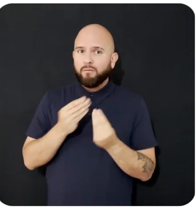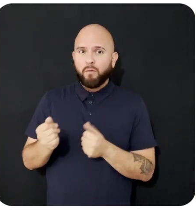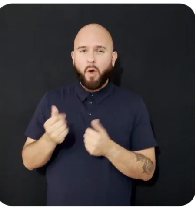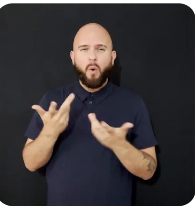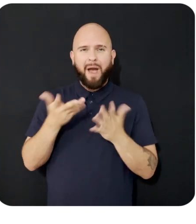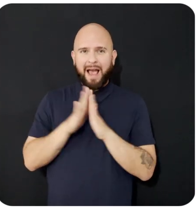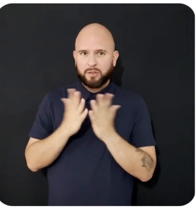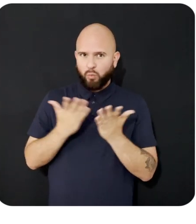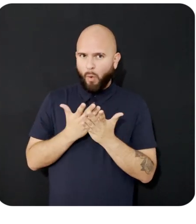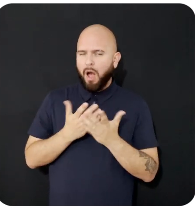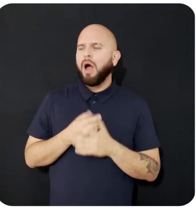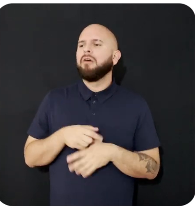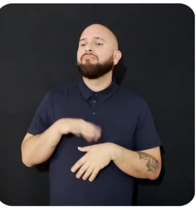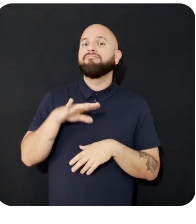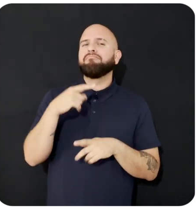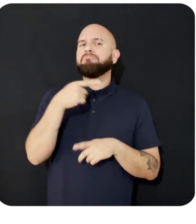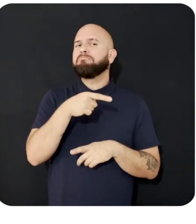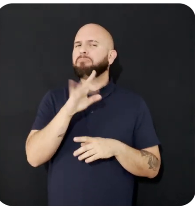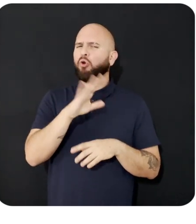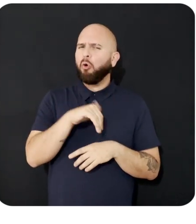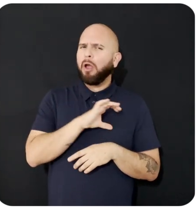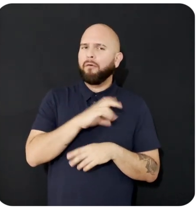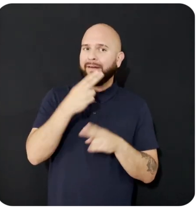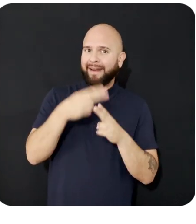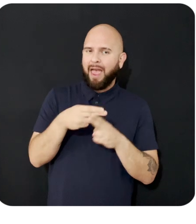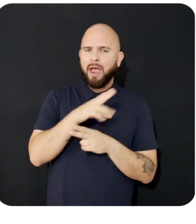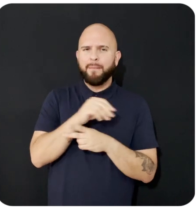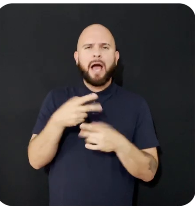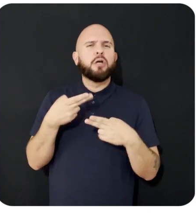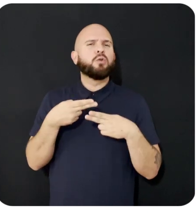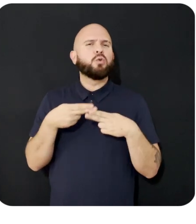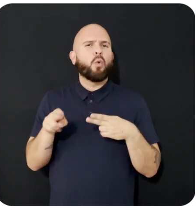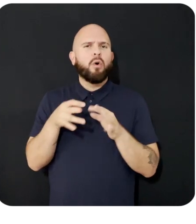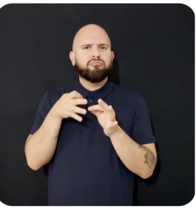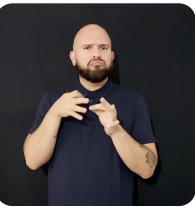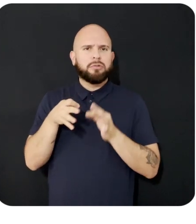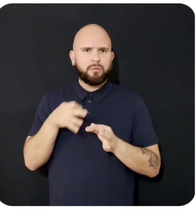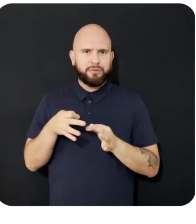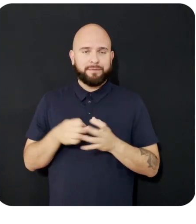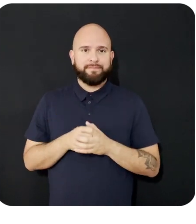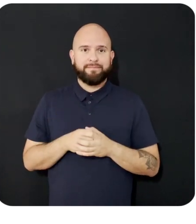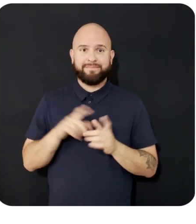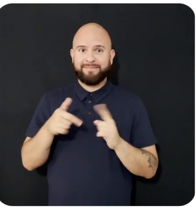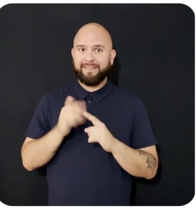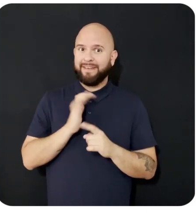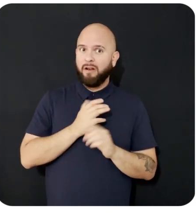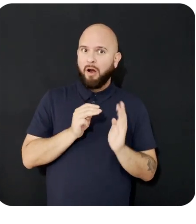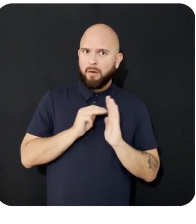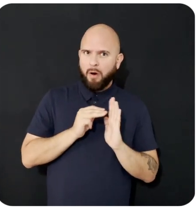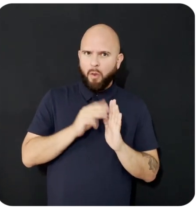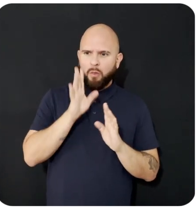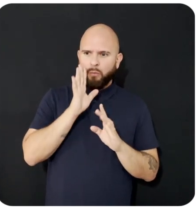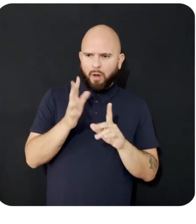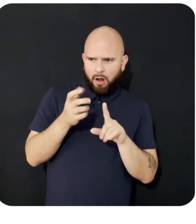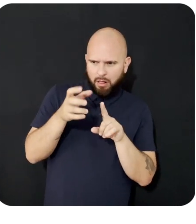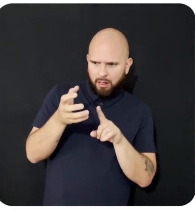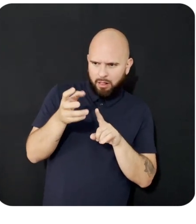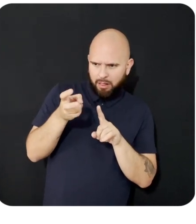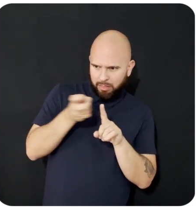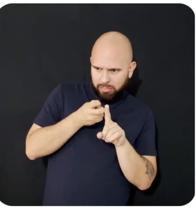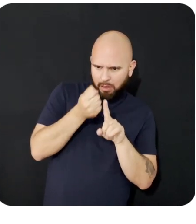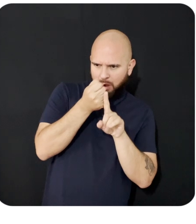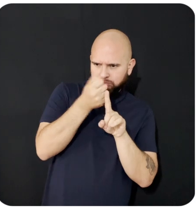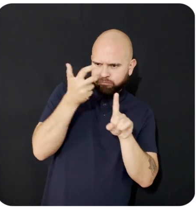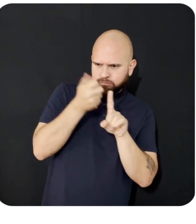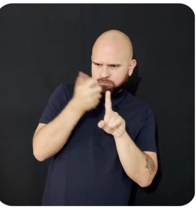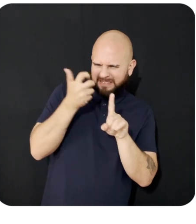and a short description. We then use our models to enhance the character's personality by expanding upon